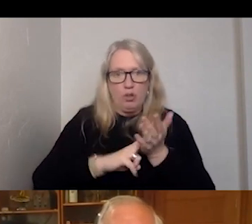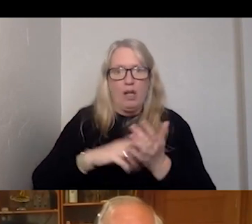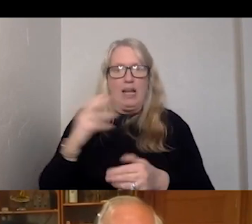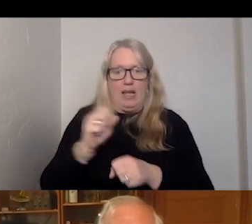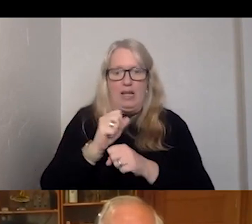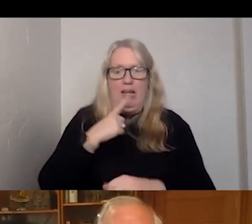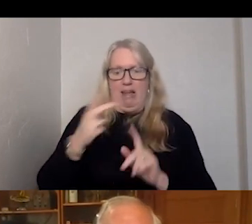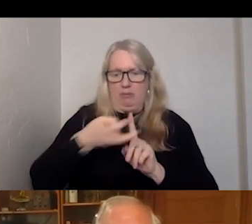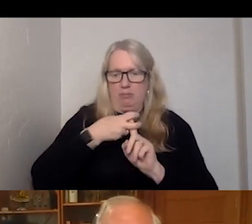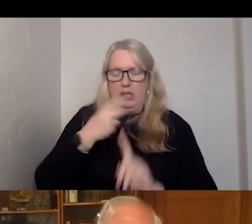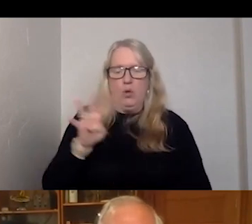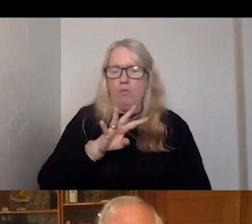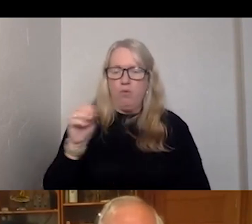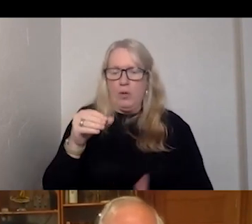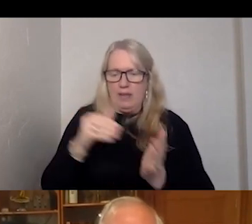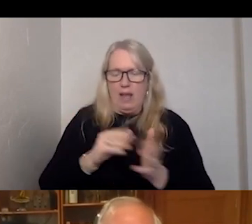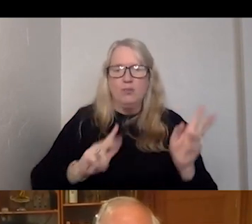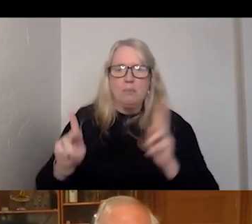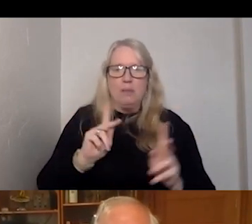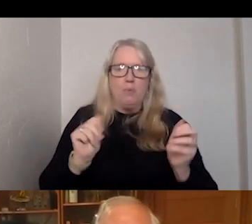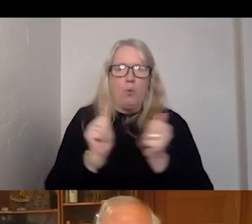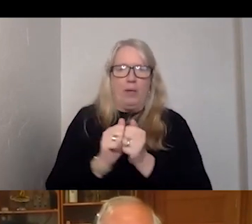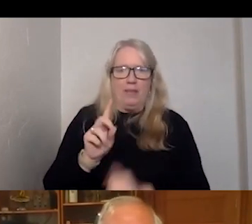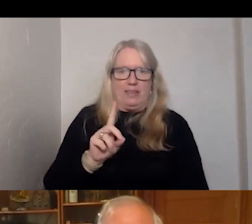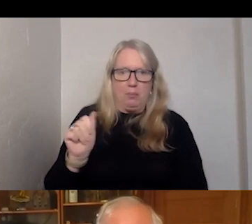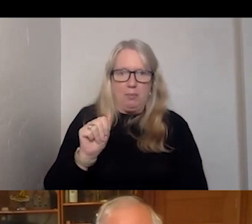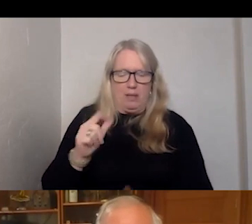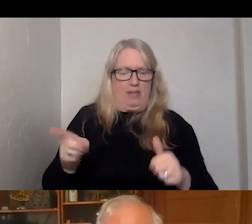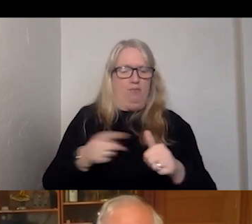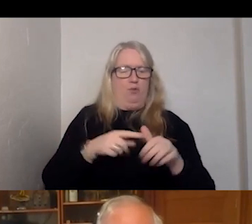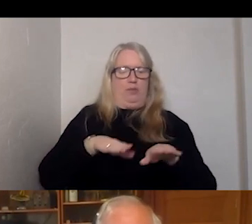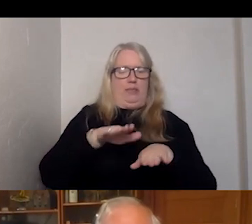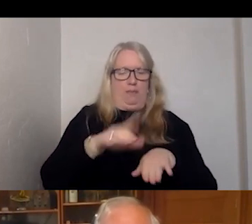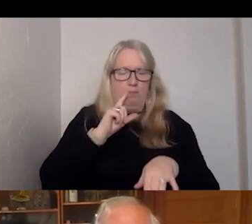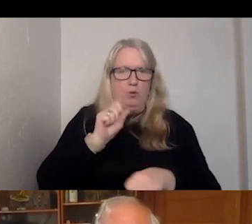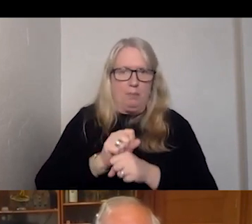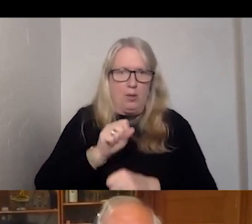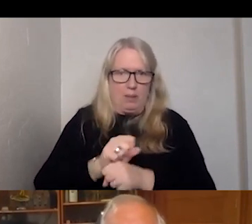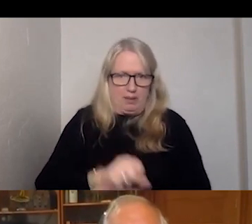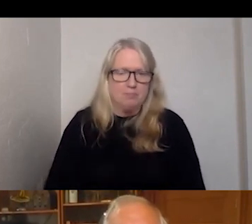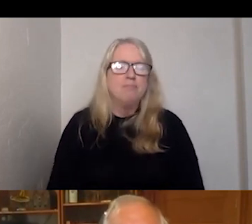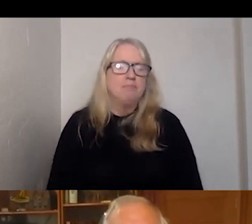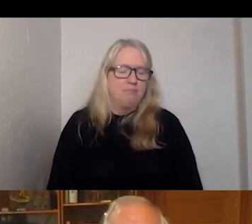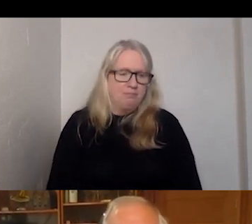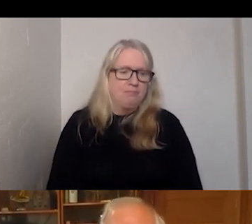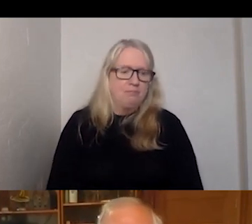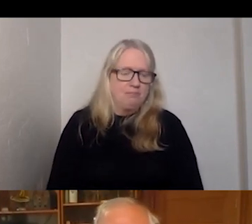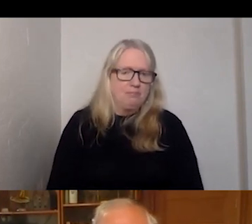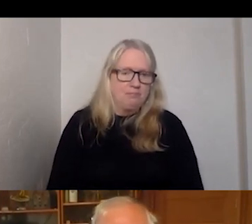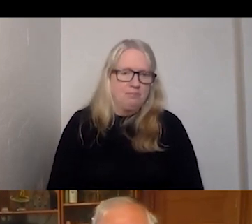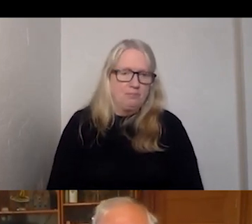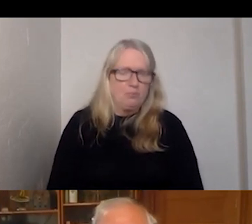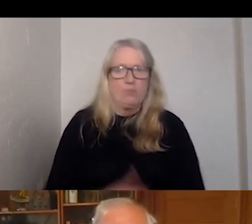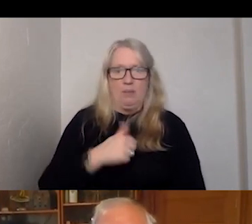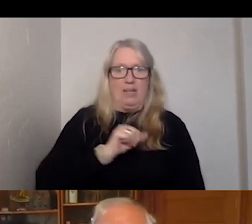40,000 people with disabilities as a first step in employment. So I'm here just as a